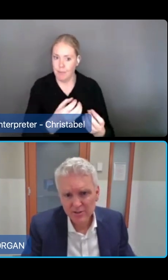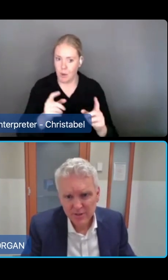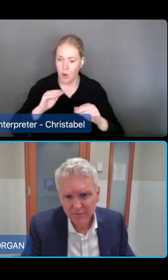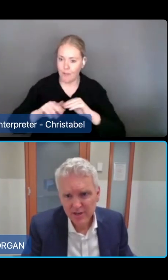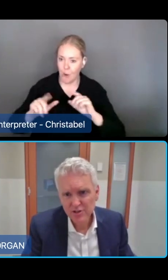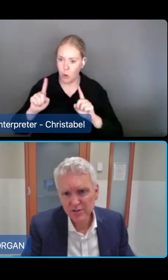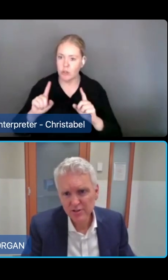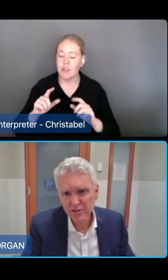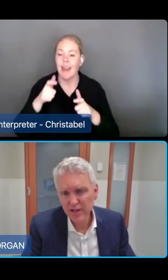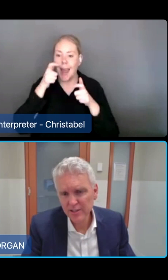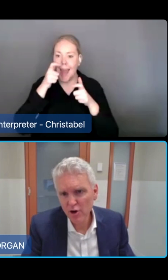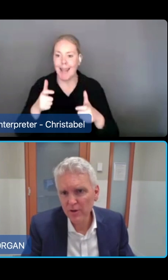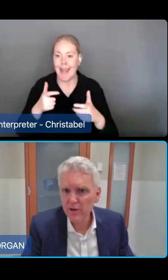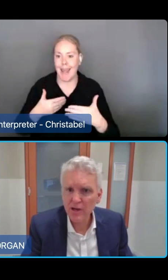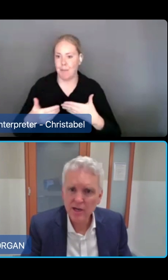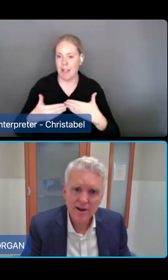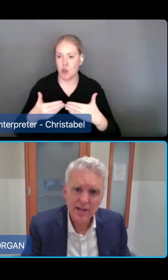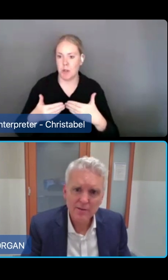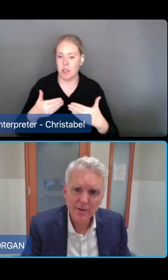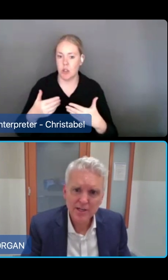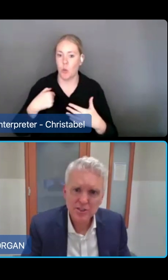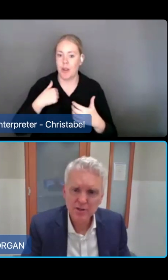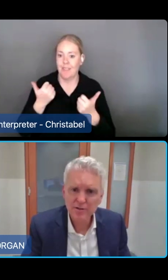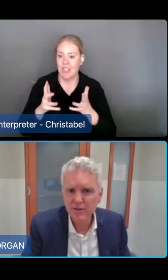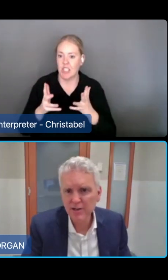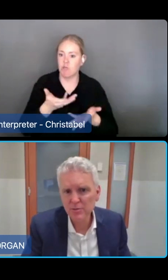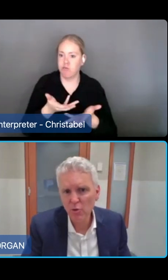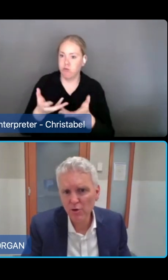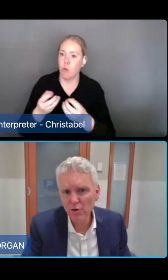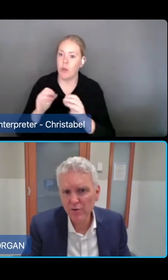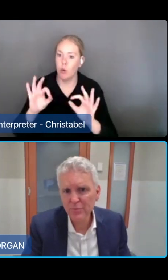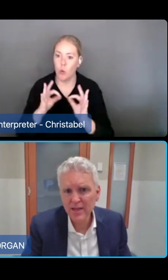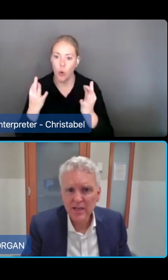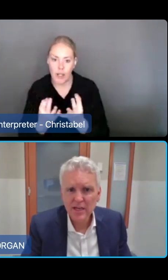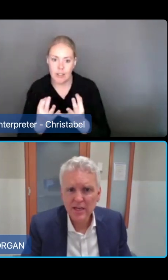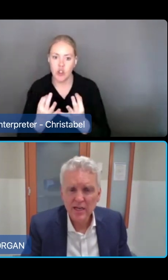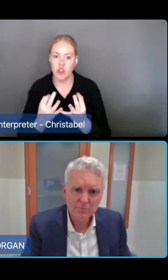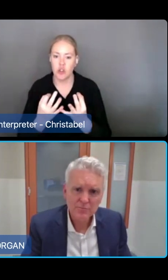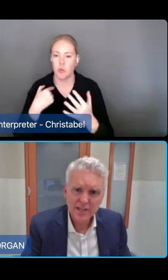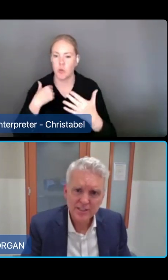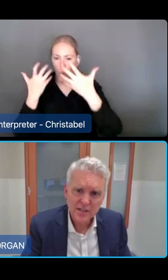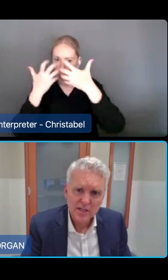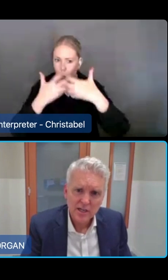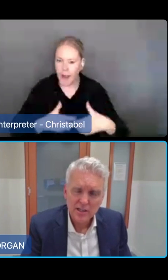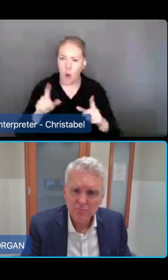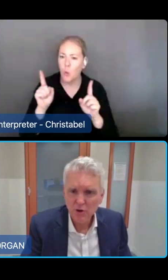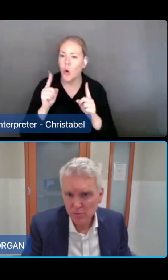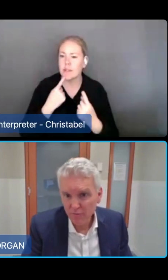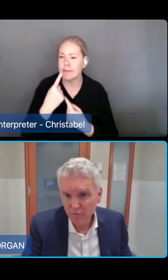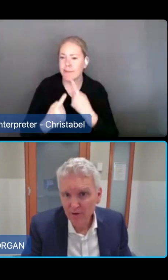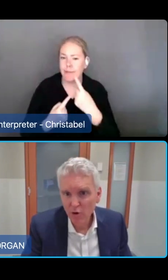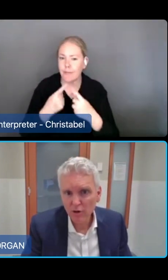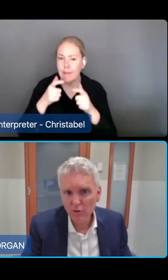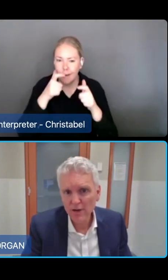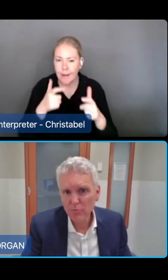some definition and scope around care management under support at home to test the